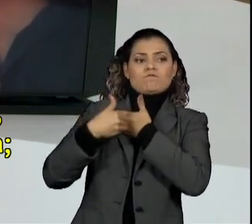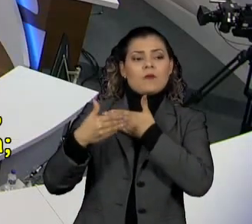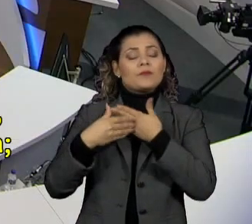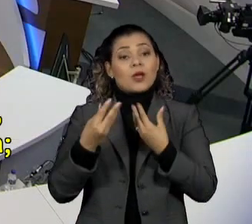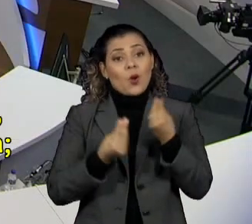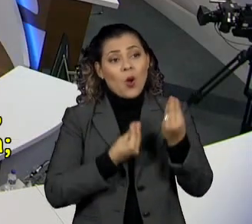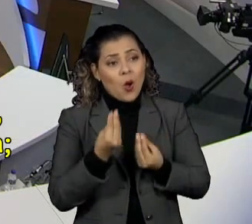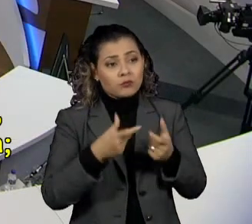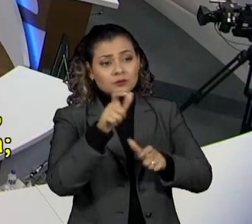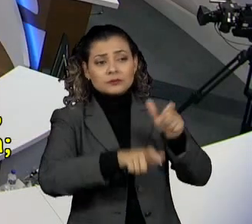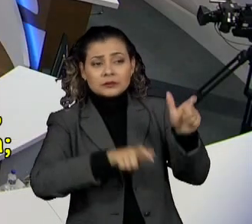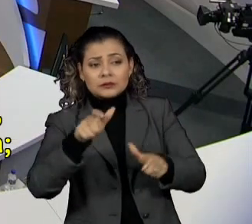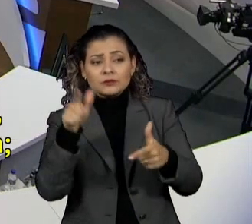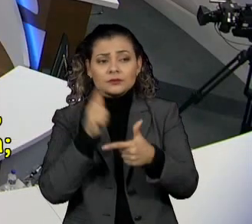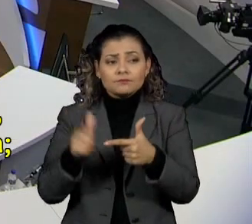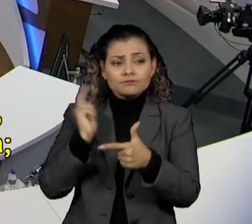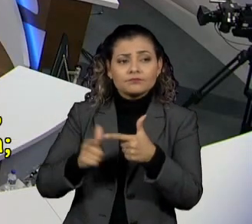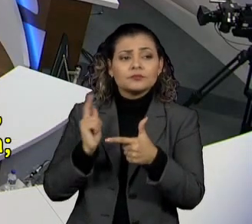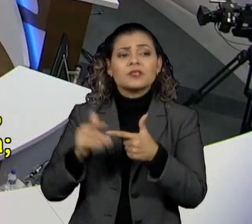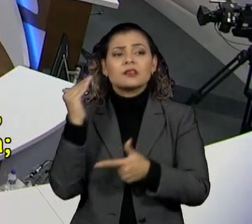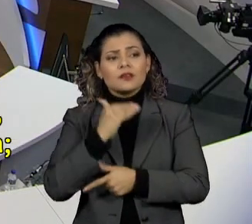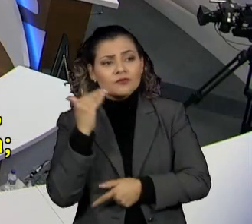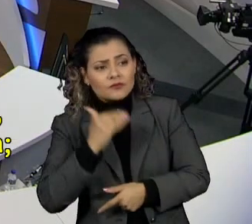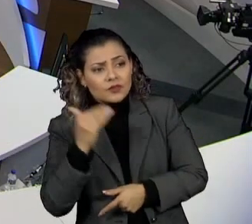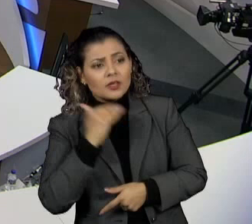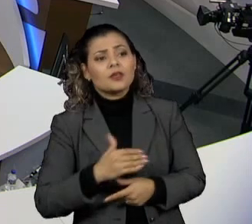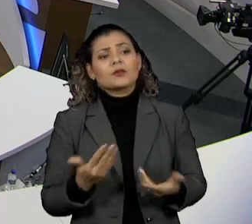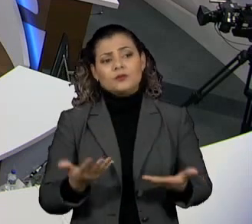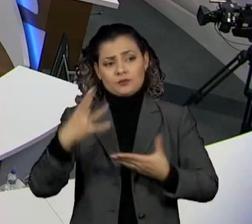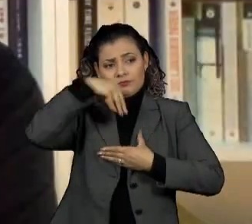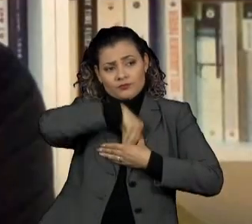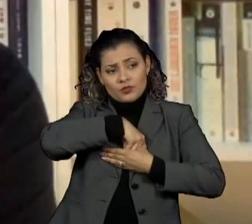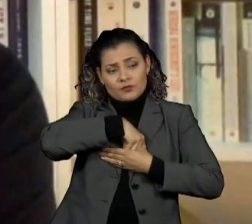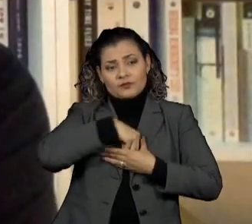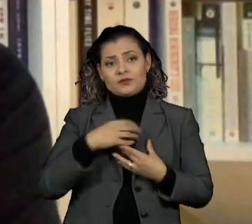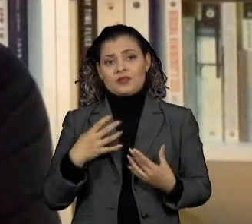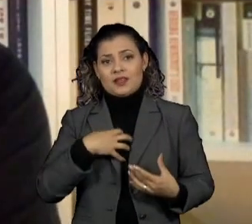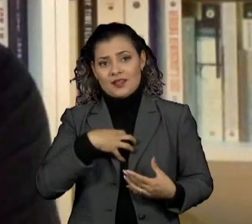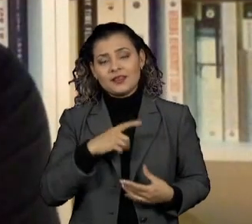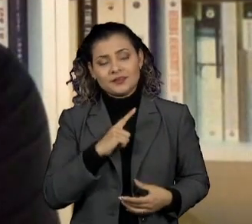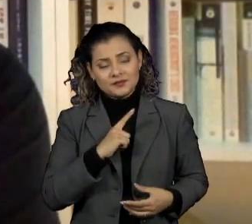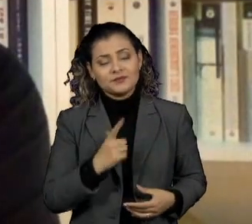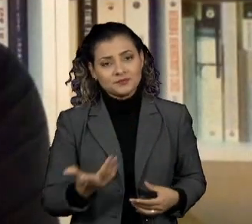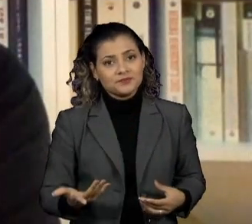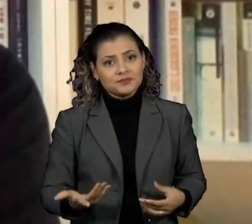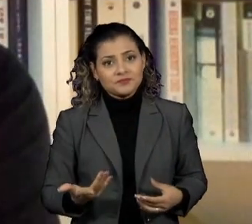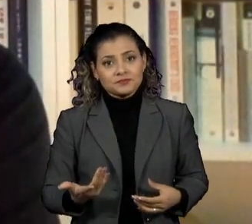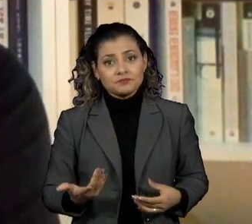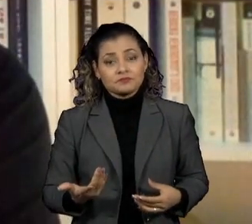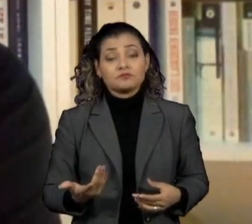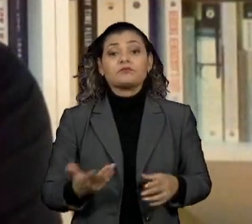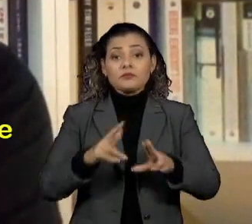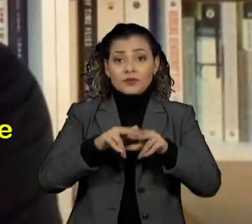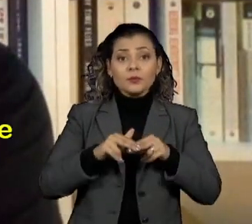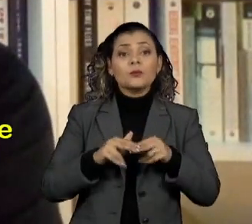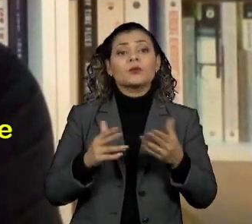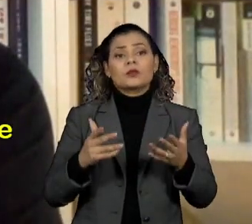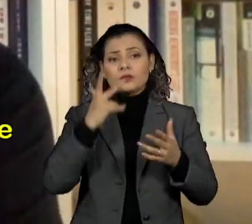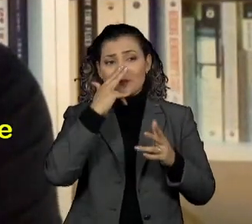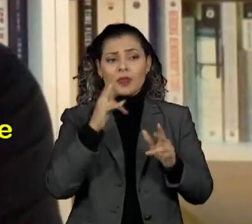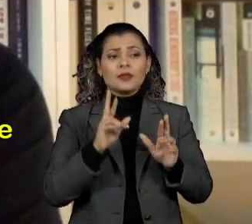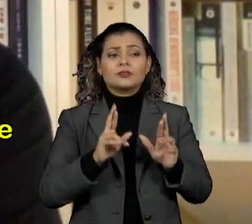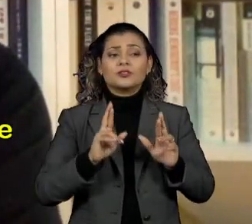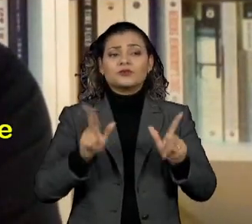happens to be, happens to be dysfunctional. These three qualities make it a very unusual virus and a